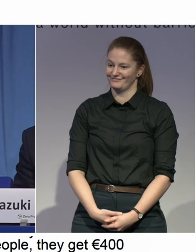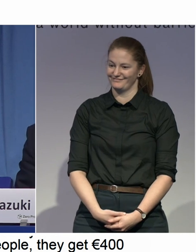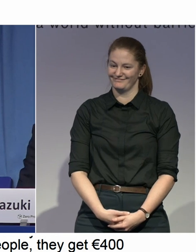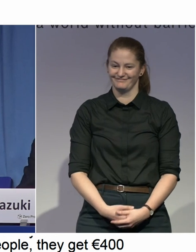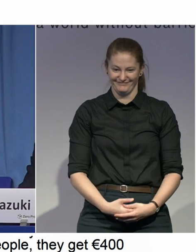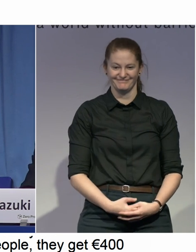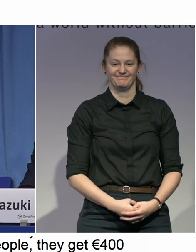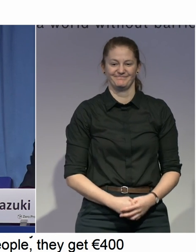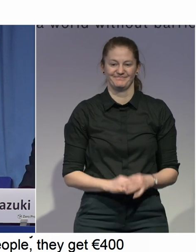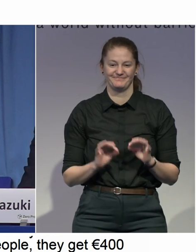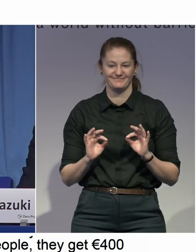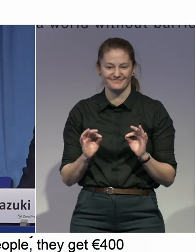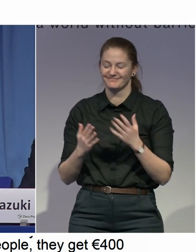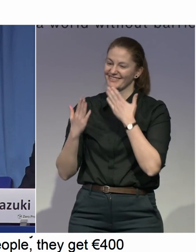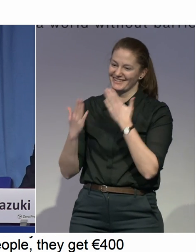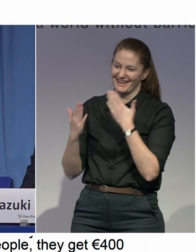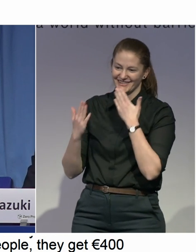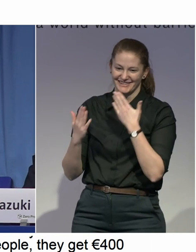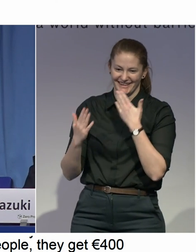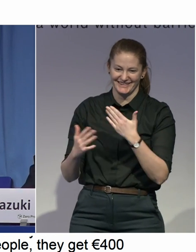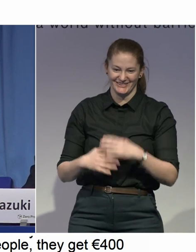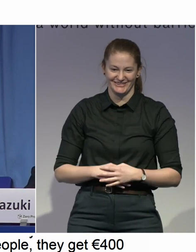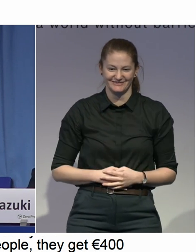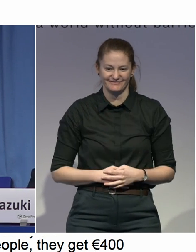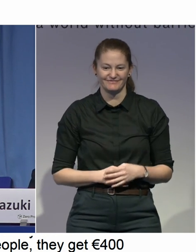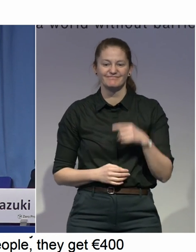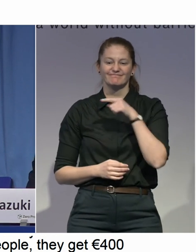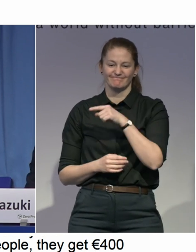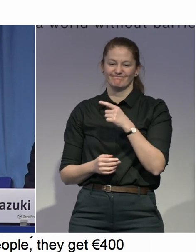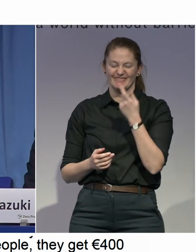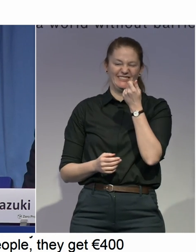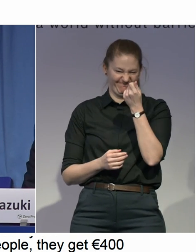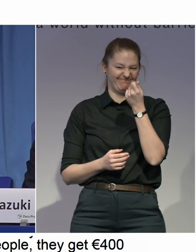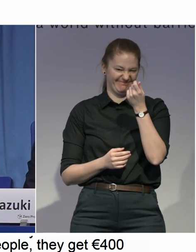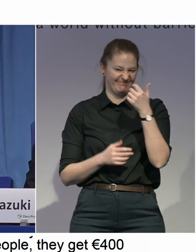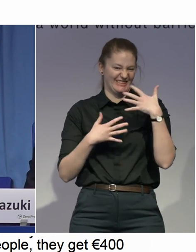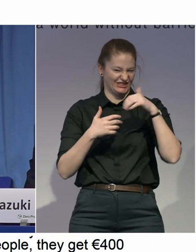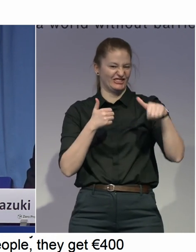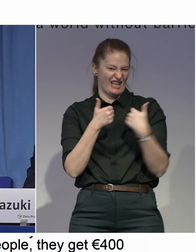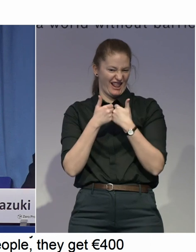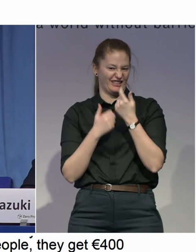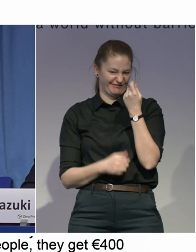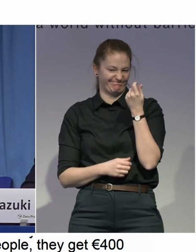Thank you for that. So funding, definitely a challenge. Odessa?